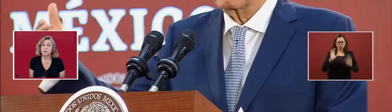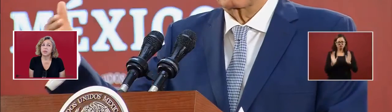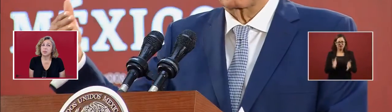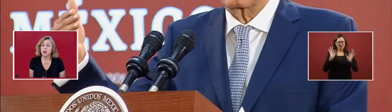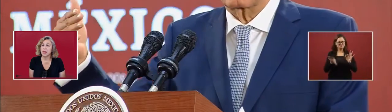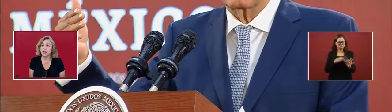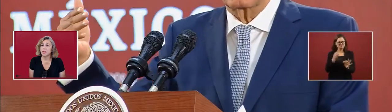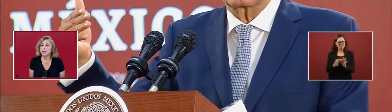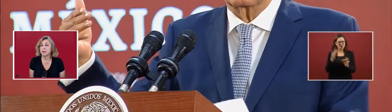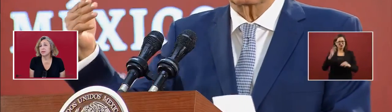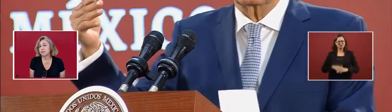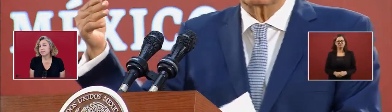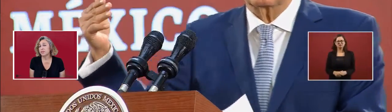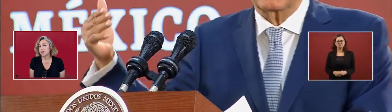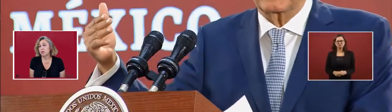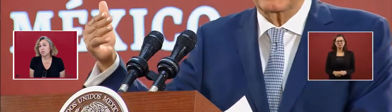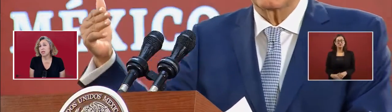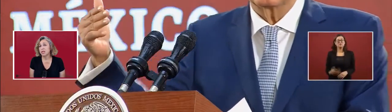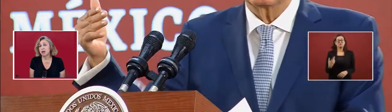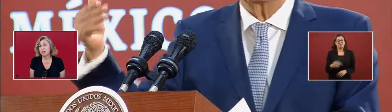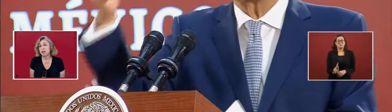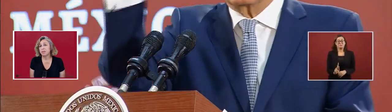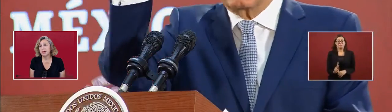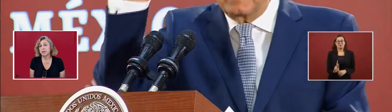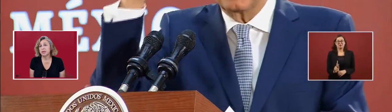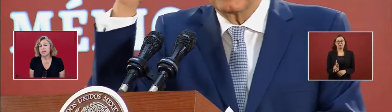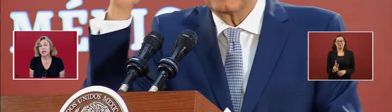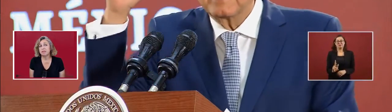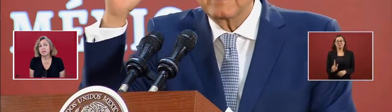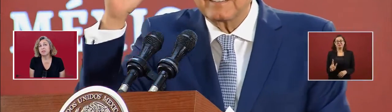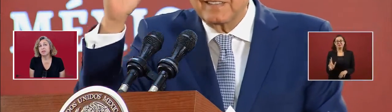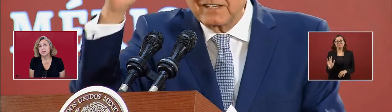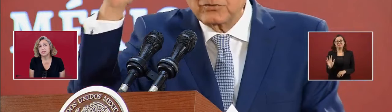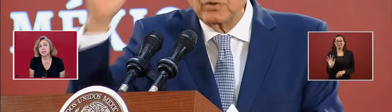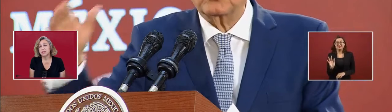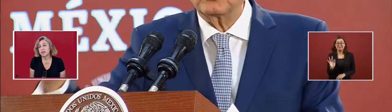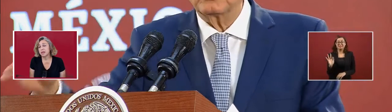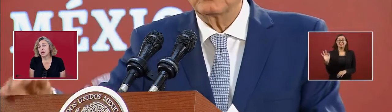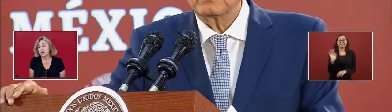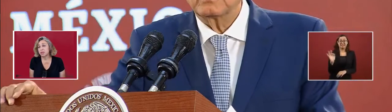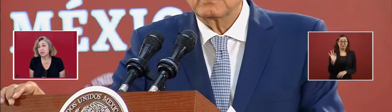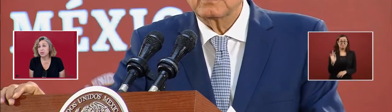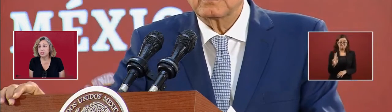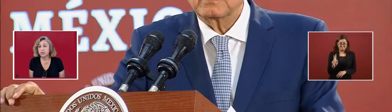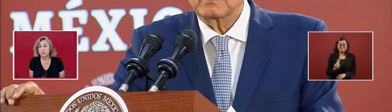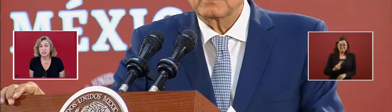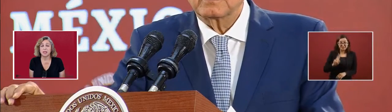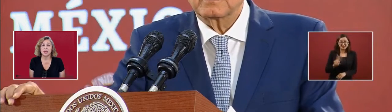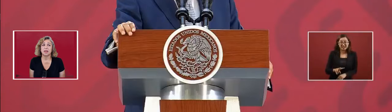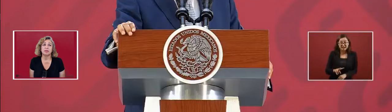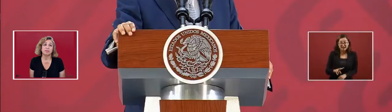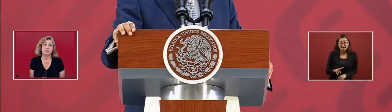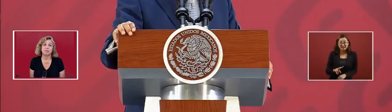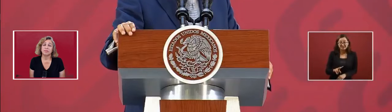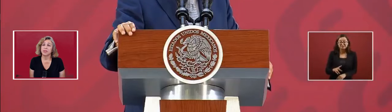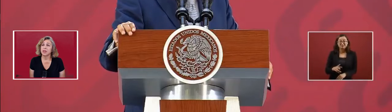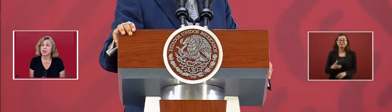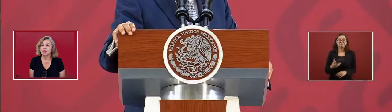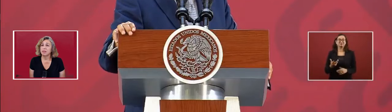But why? We're talking about if it was true, this thing,